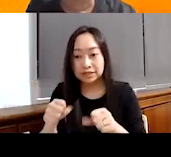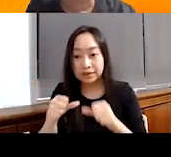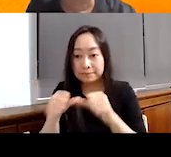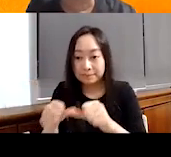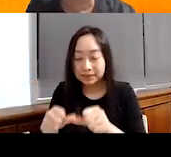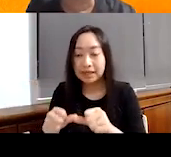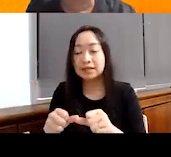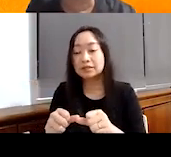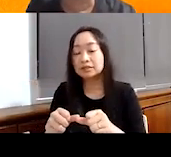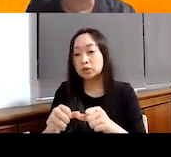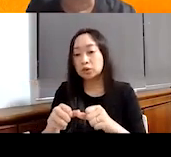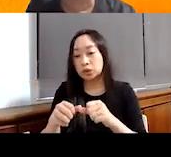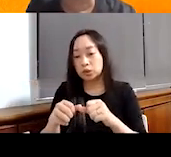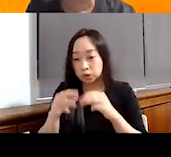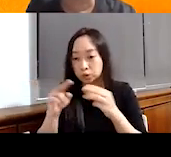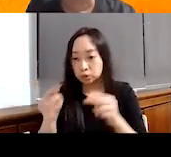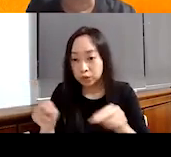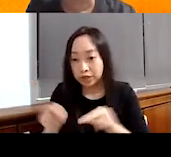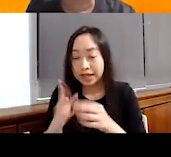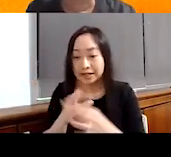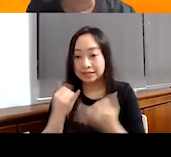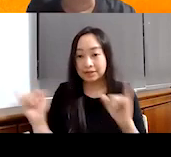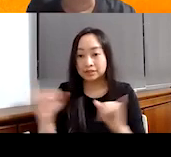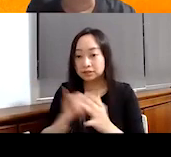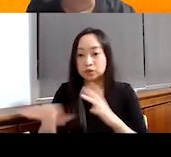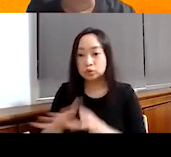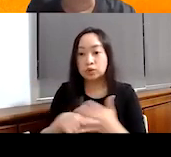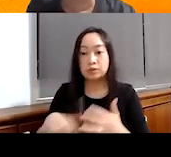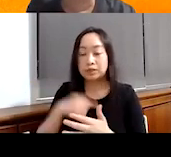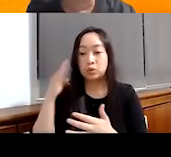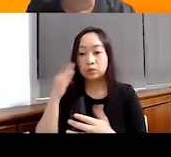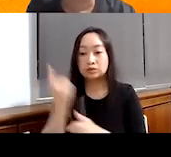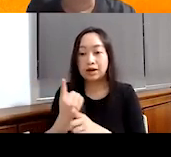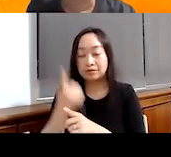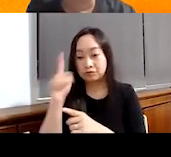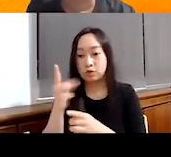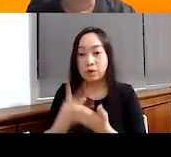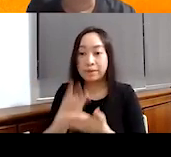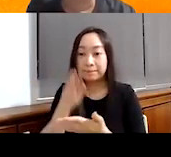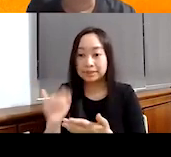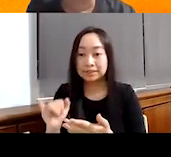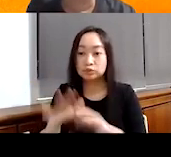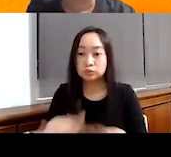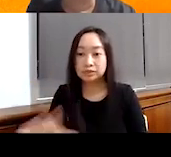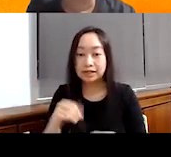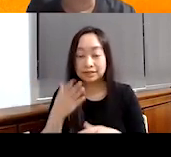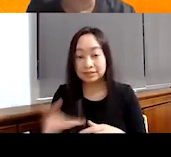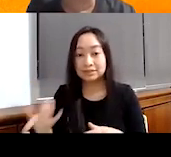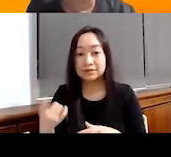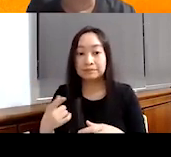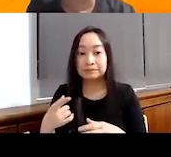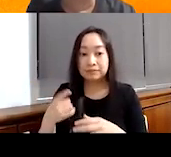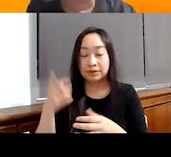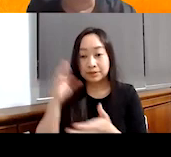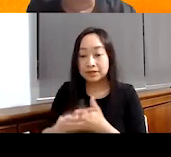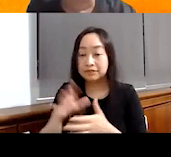neutrality, maintain its independence, and just do what we know is right for the wellbeing of children and the things that we believe with our, with our mission